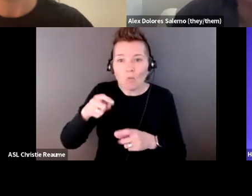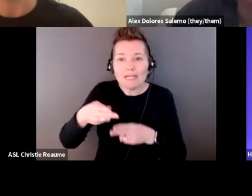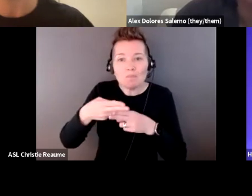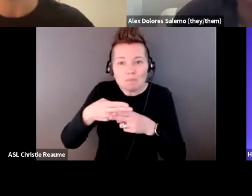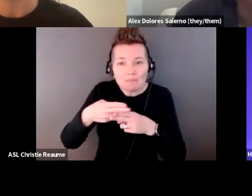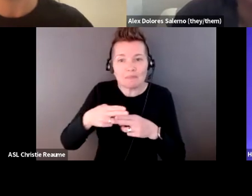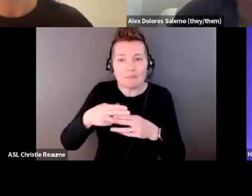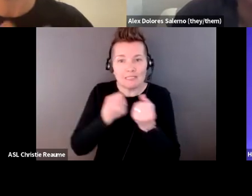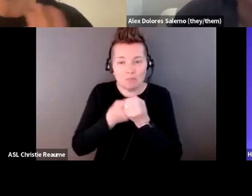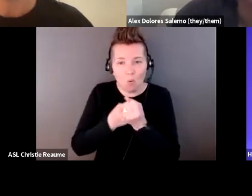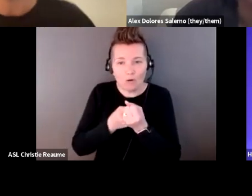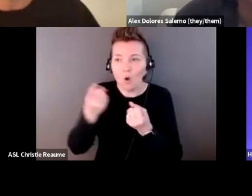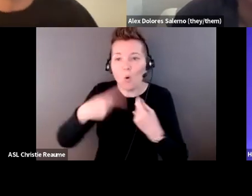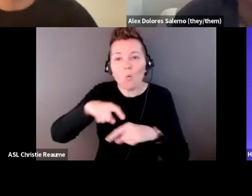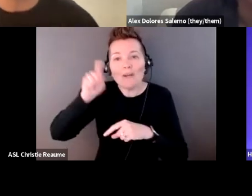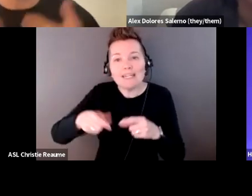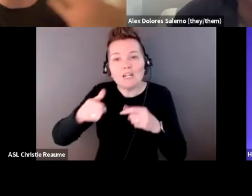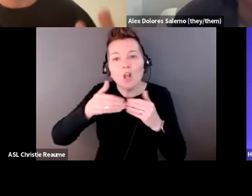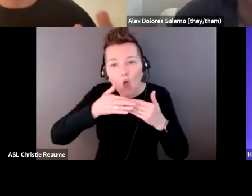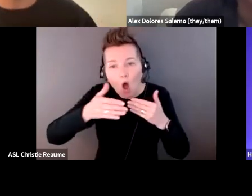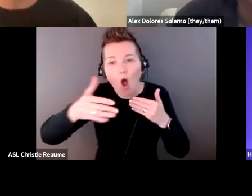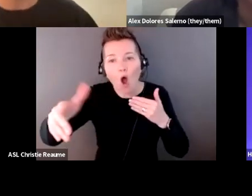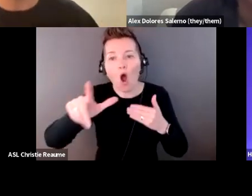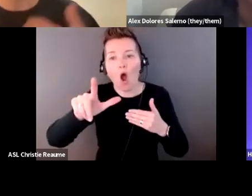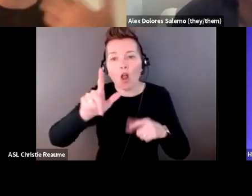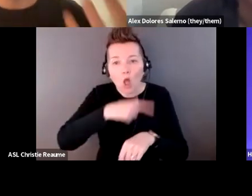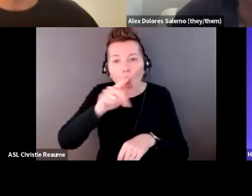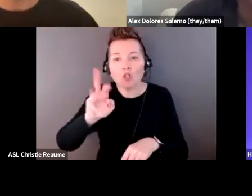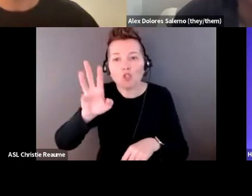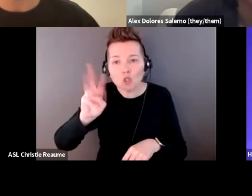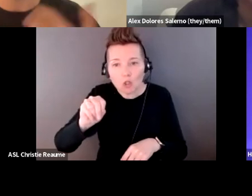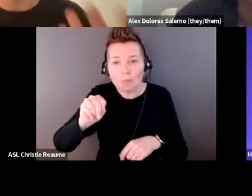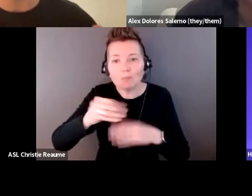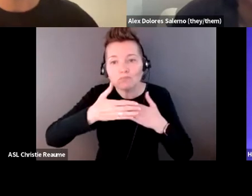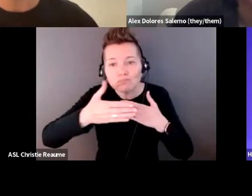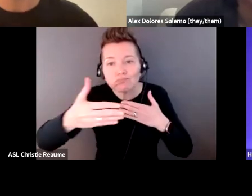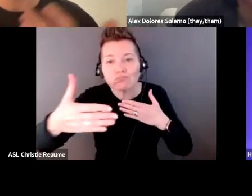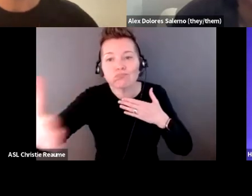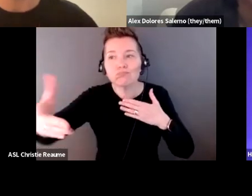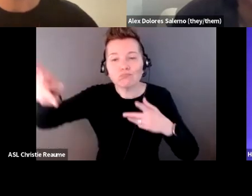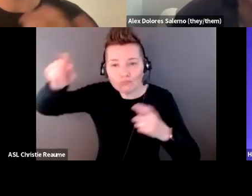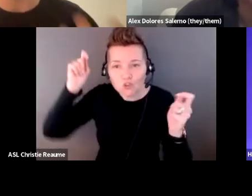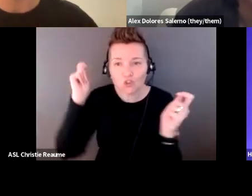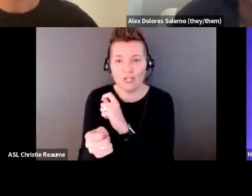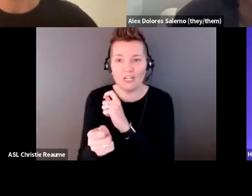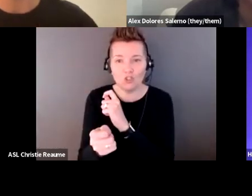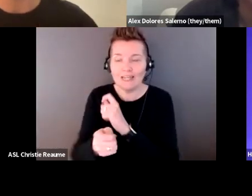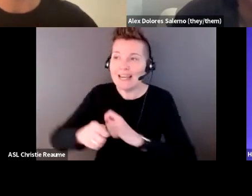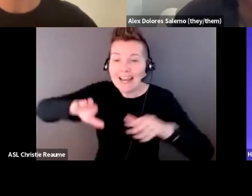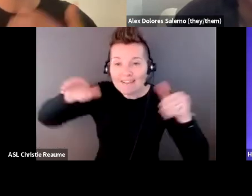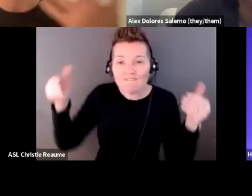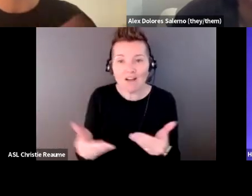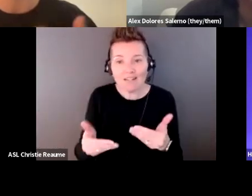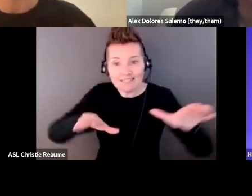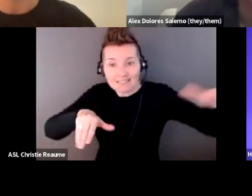sick and disabled artists. And so I would, I would say do more and do better and always invite many other sick and disabled